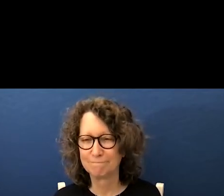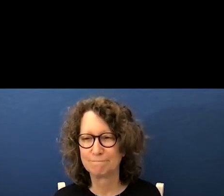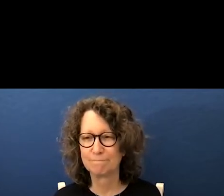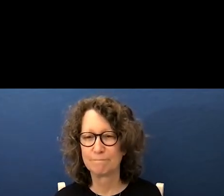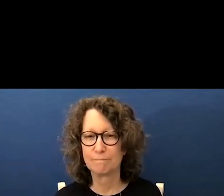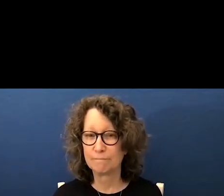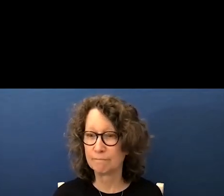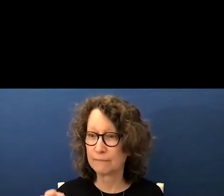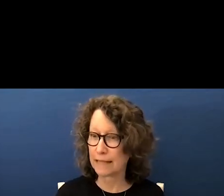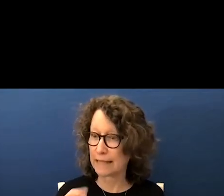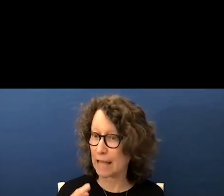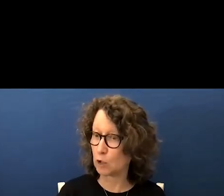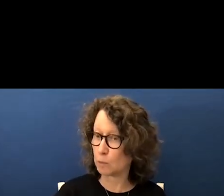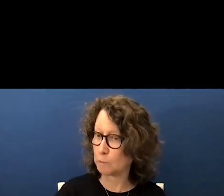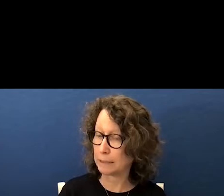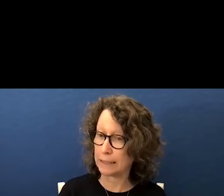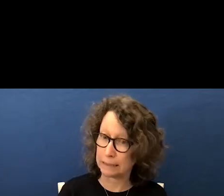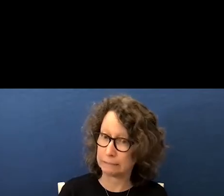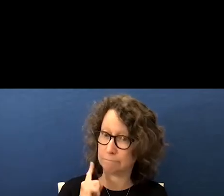sharfield can you please unmute yourself